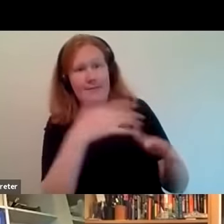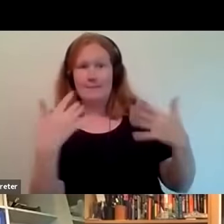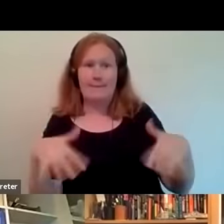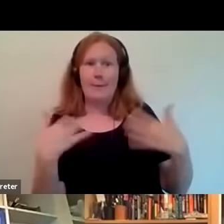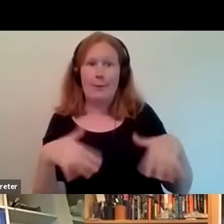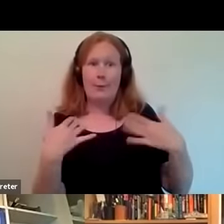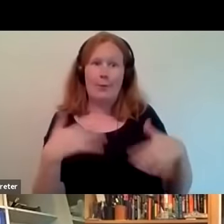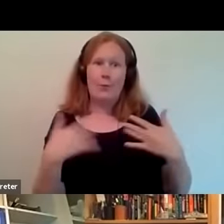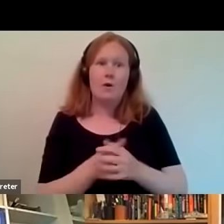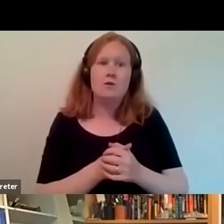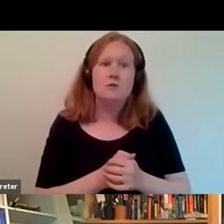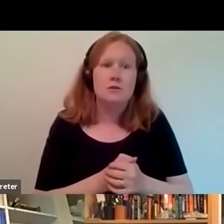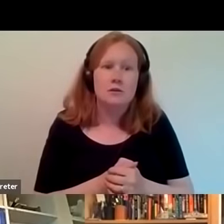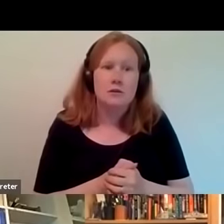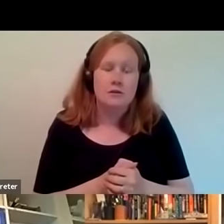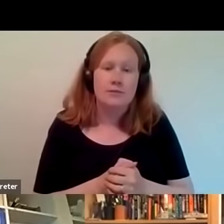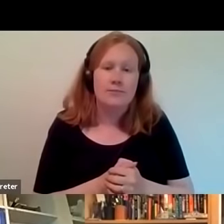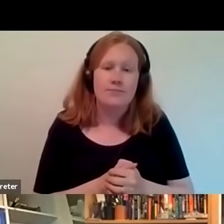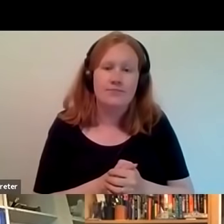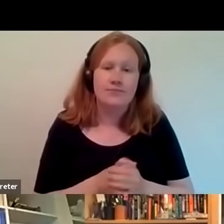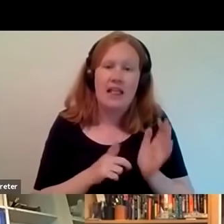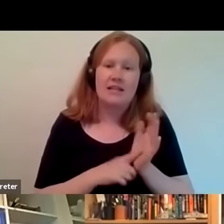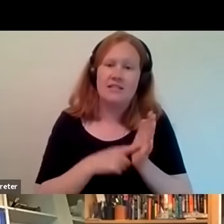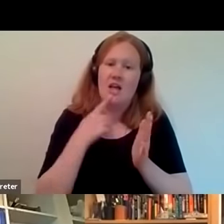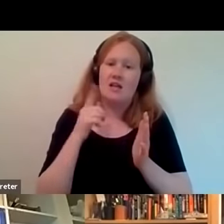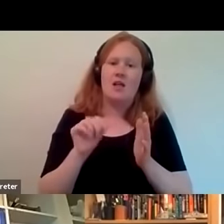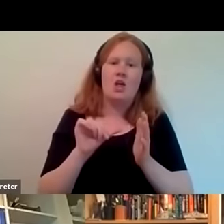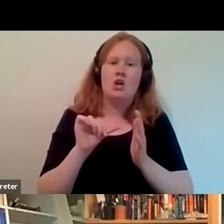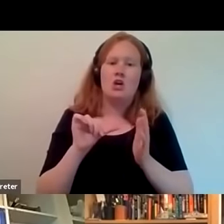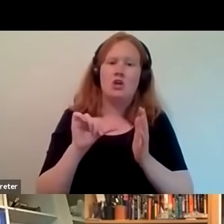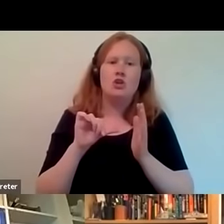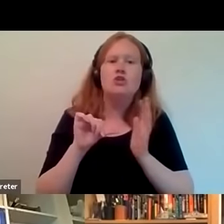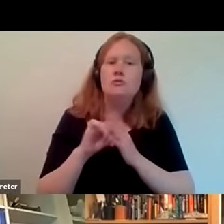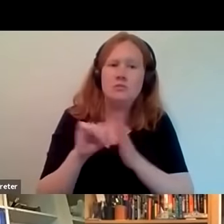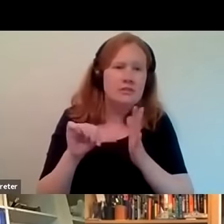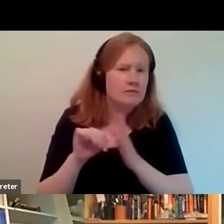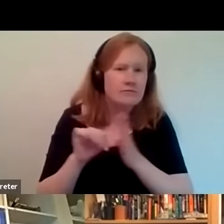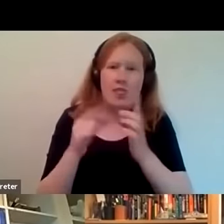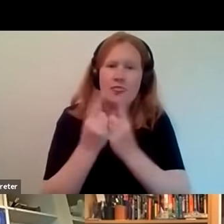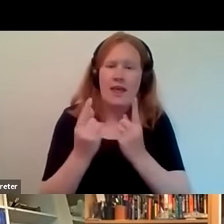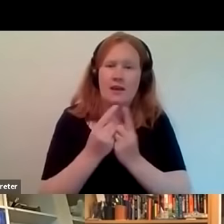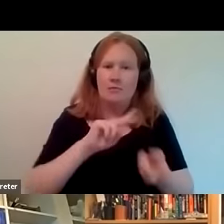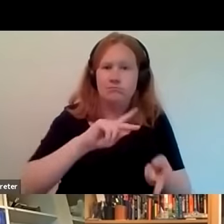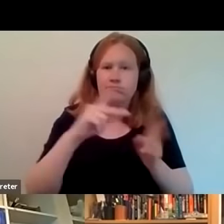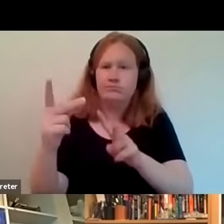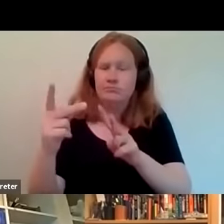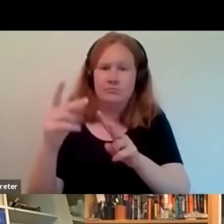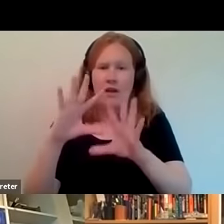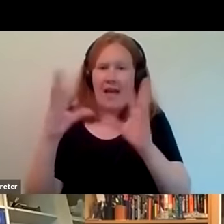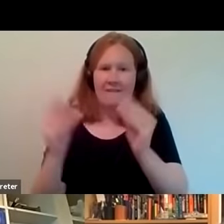nice and would you say what was the toughest thing about getting getting this oral history archive online oh gosh